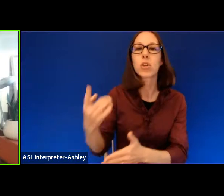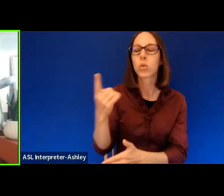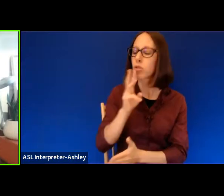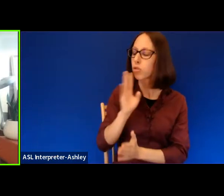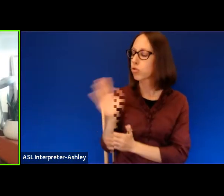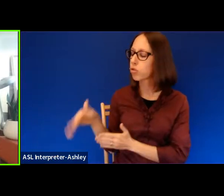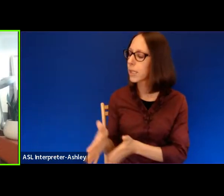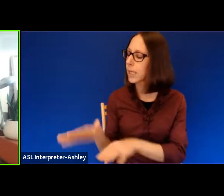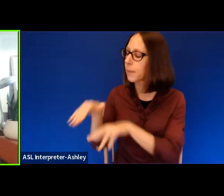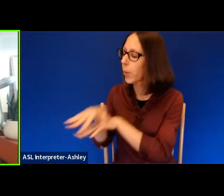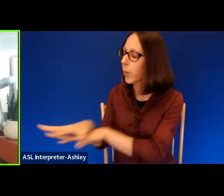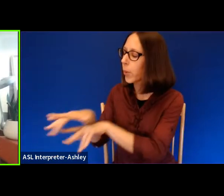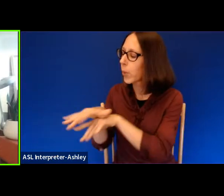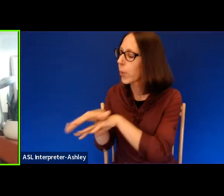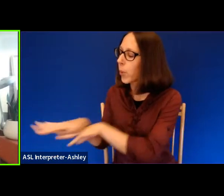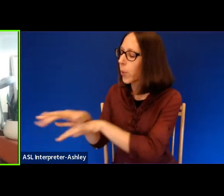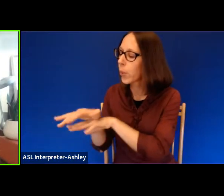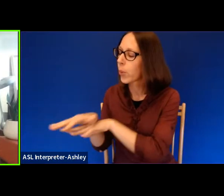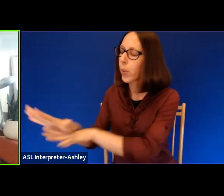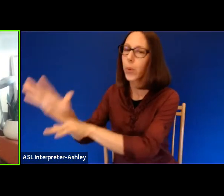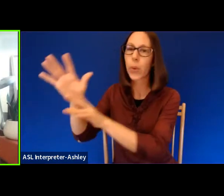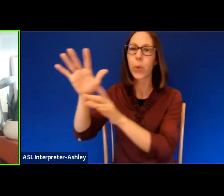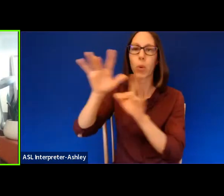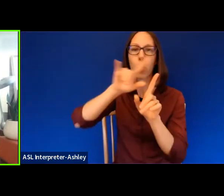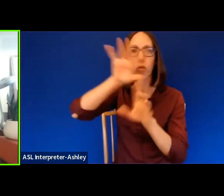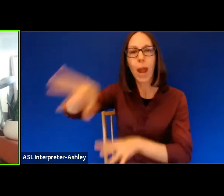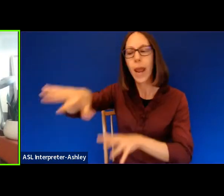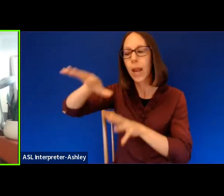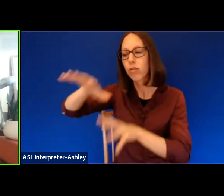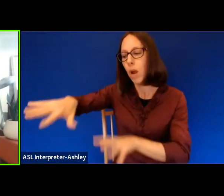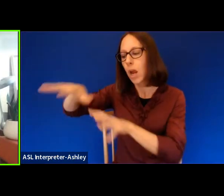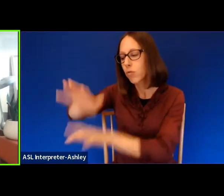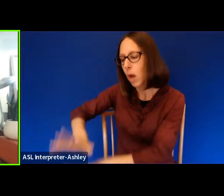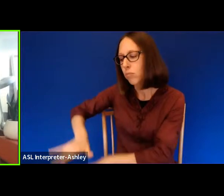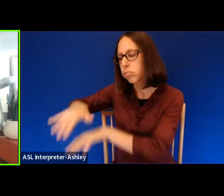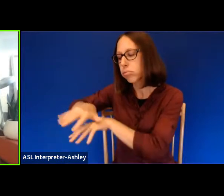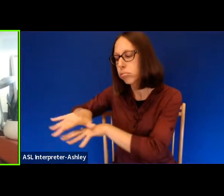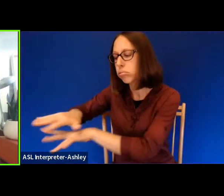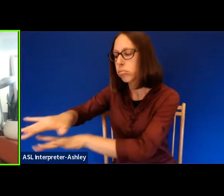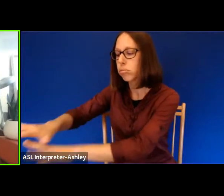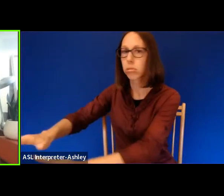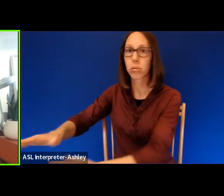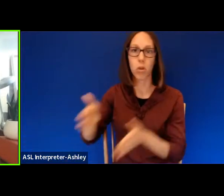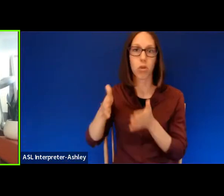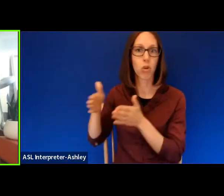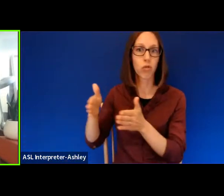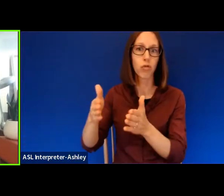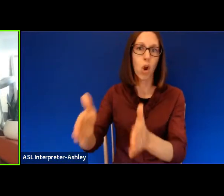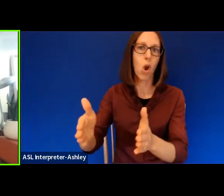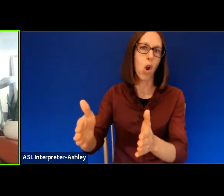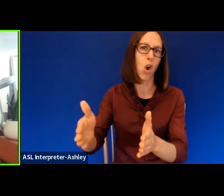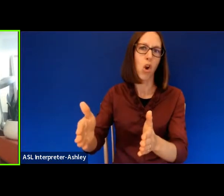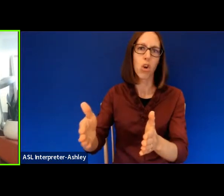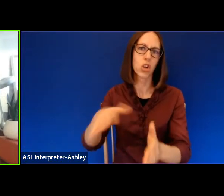after a hard rain. Today, the roads remain mostly ditch water and dirt, small